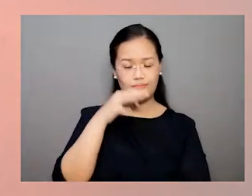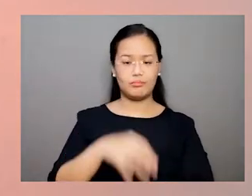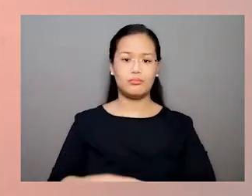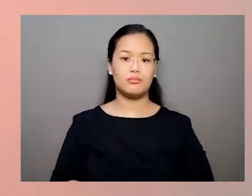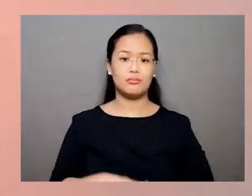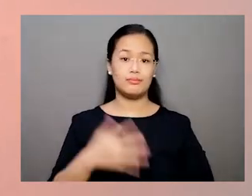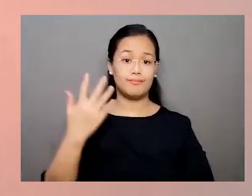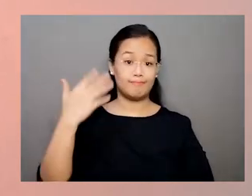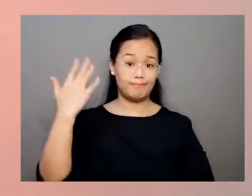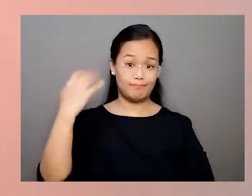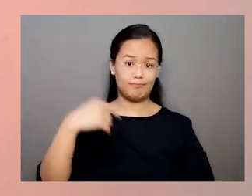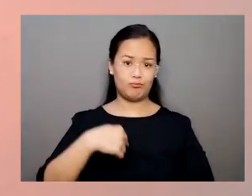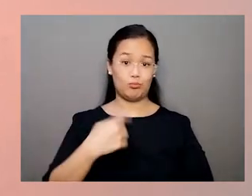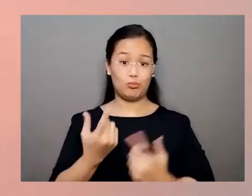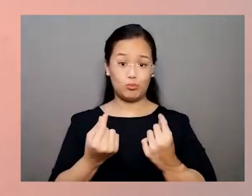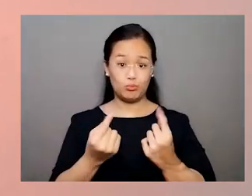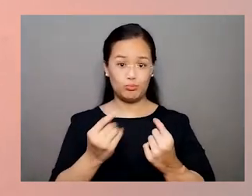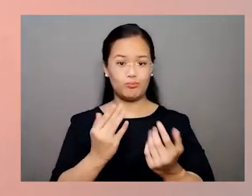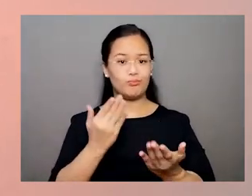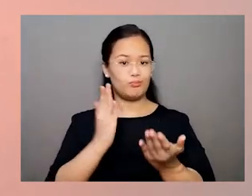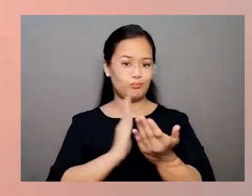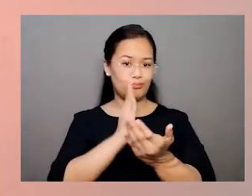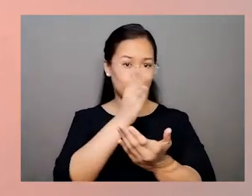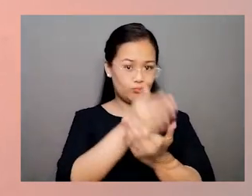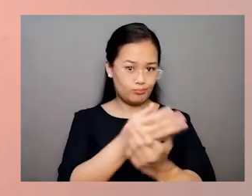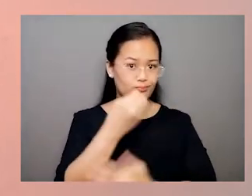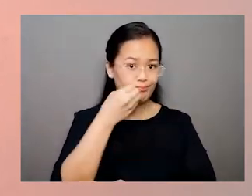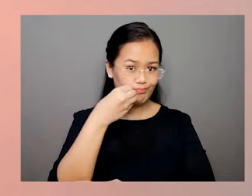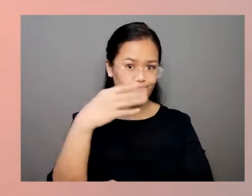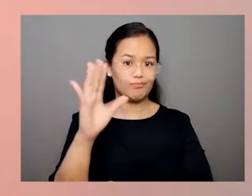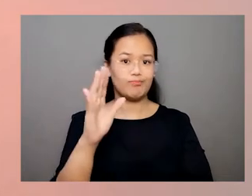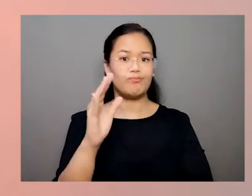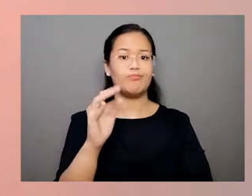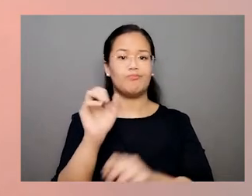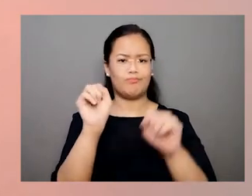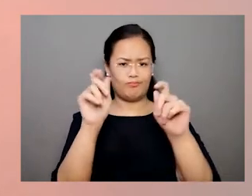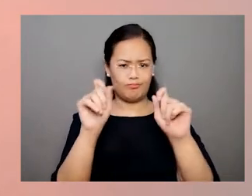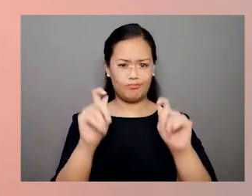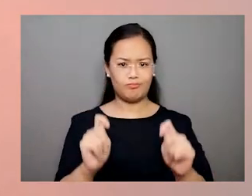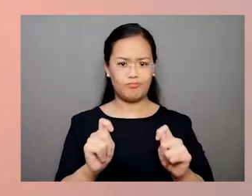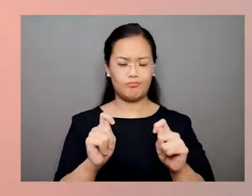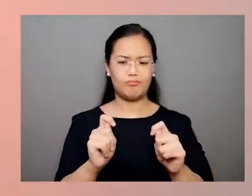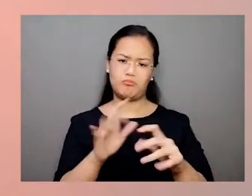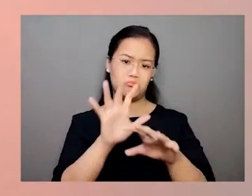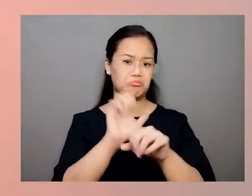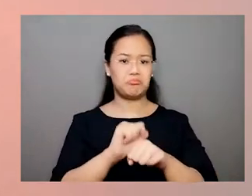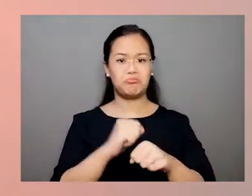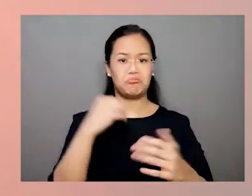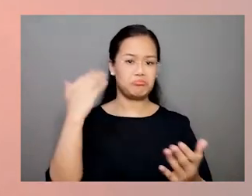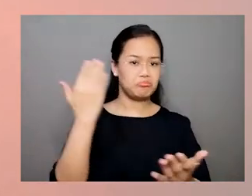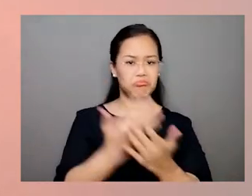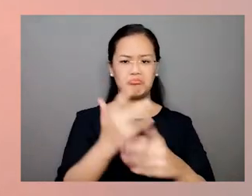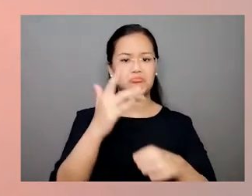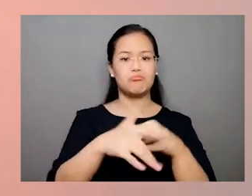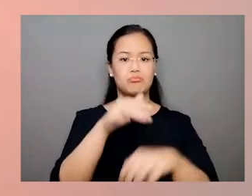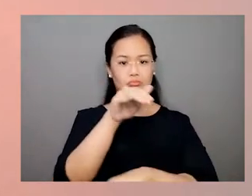In those days, I would go to our ancestral home every Saturday, and I would usually arrive early evening.